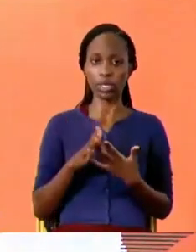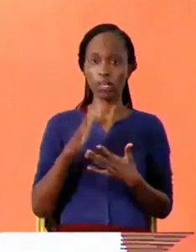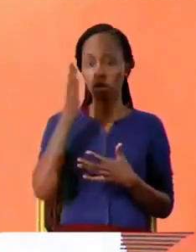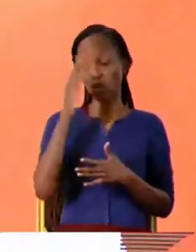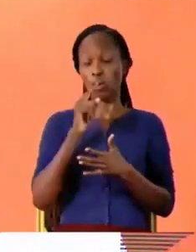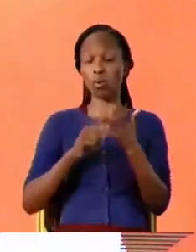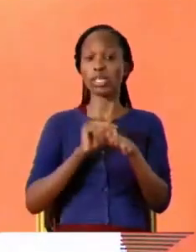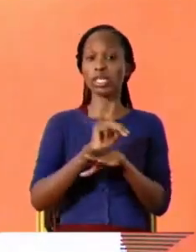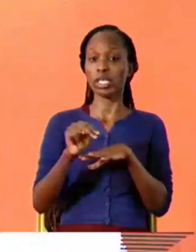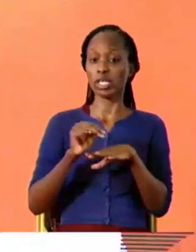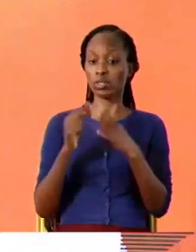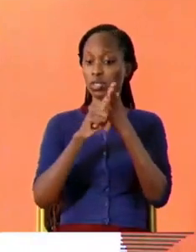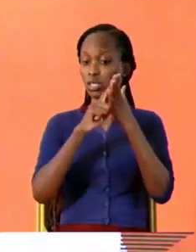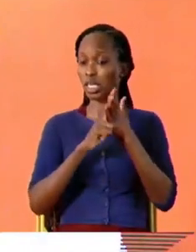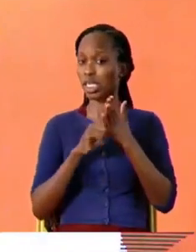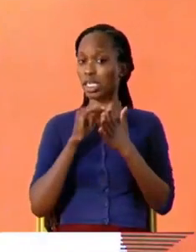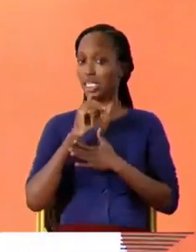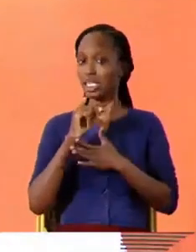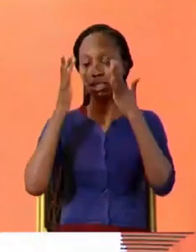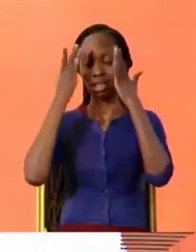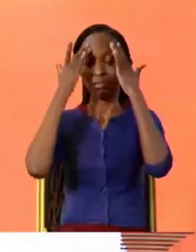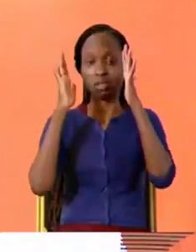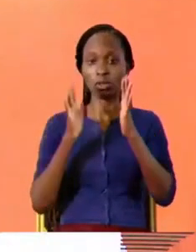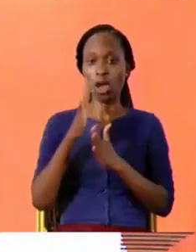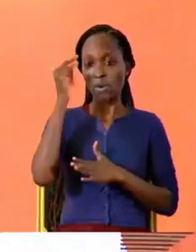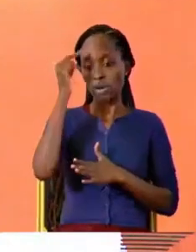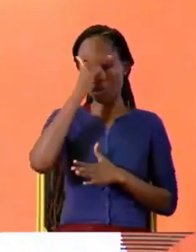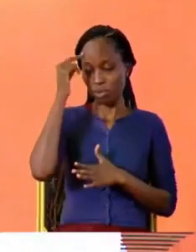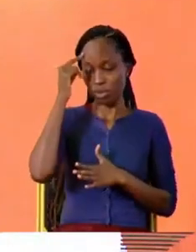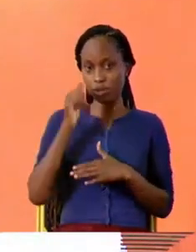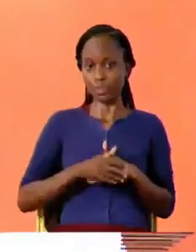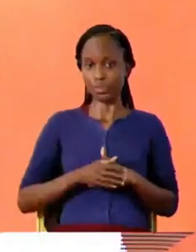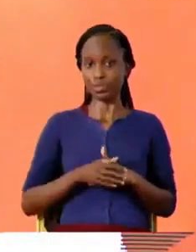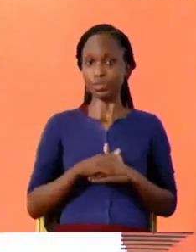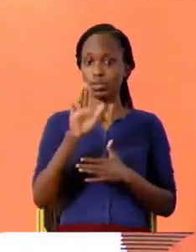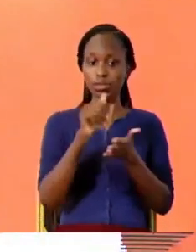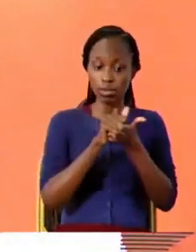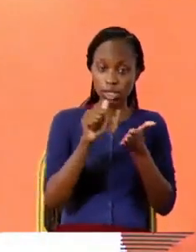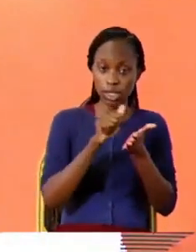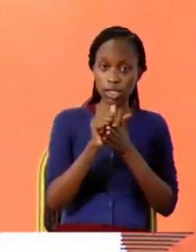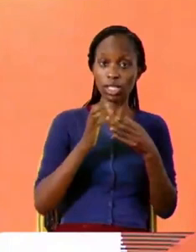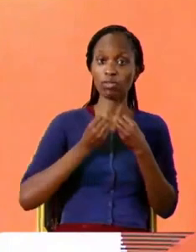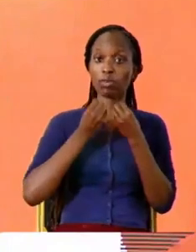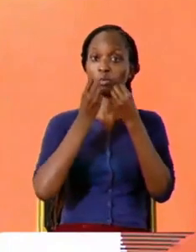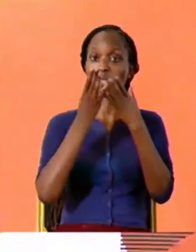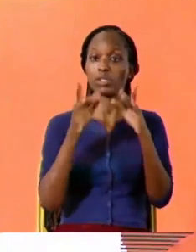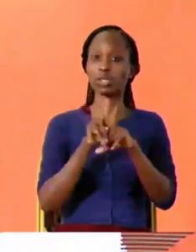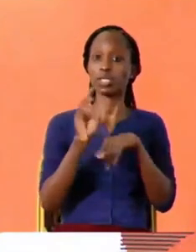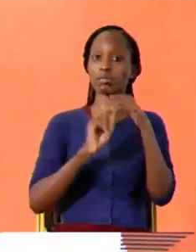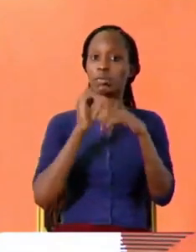debt is they'll probably not know because you're putting out information as media but it is not reaching them